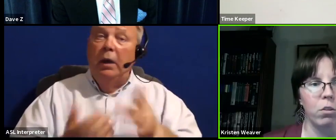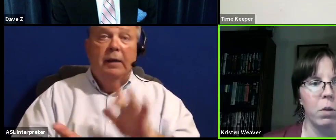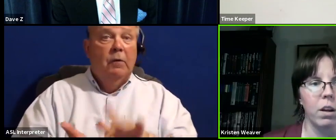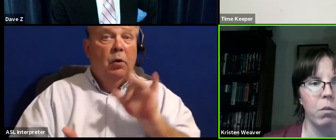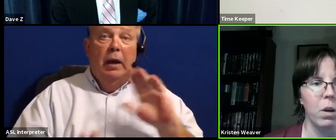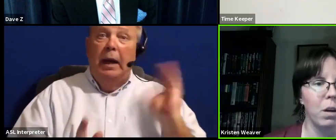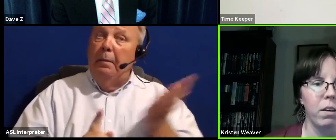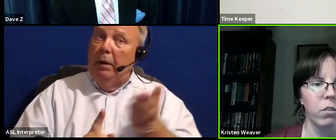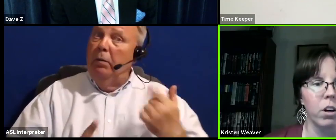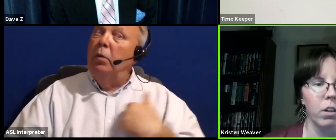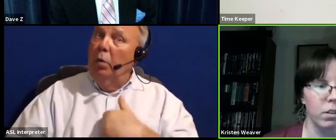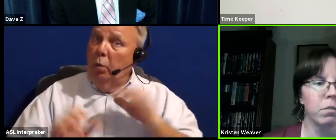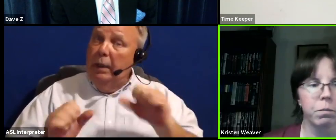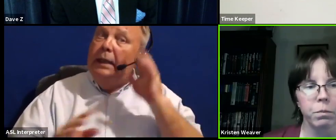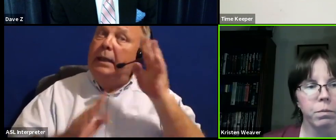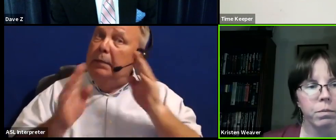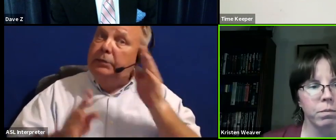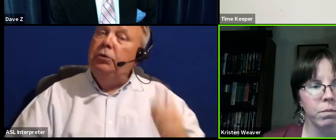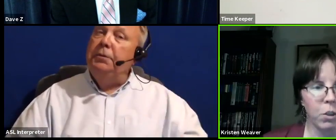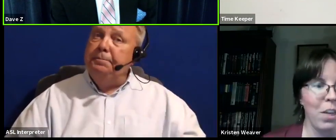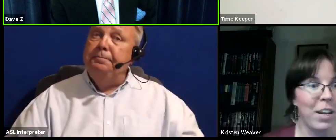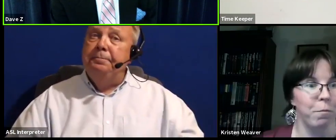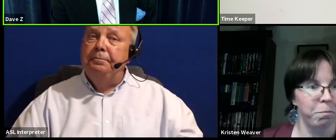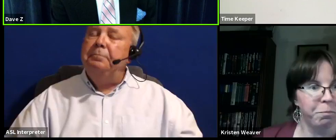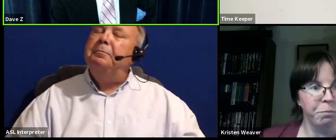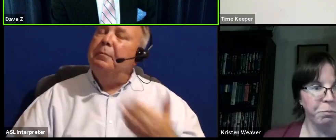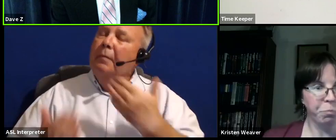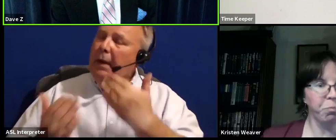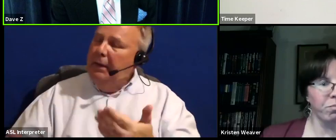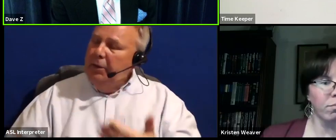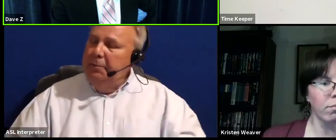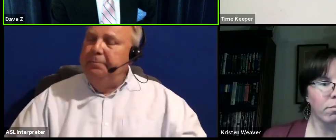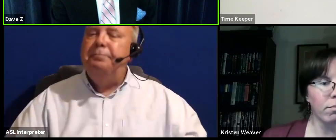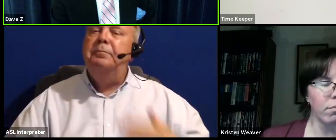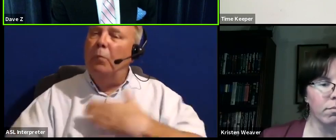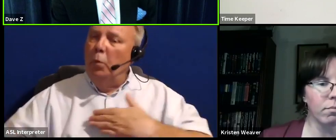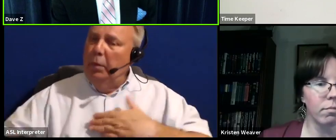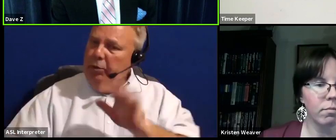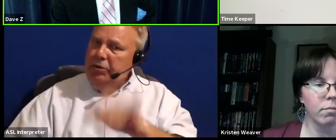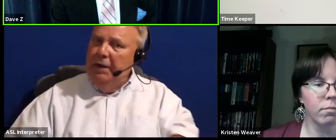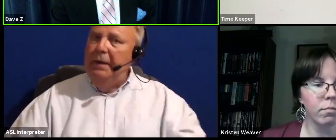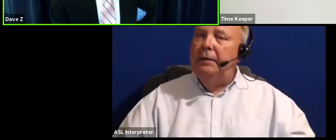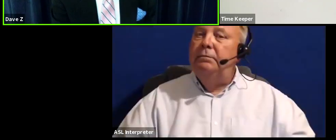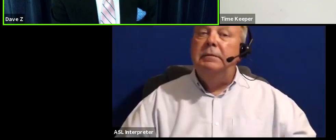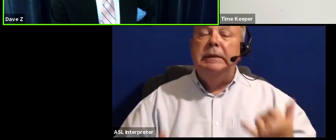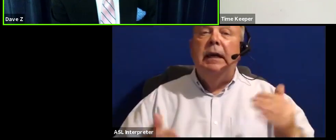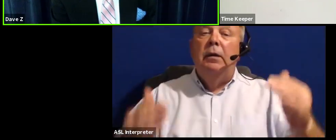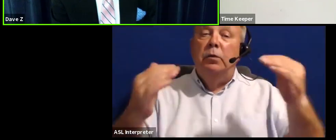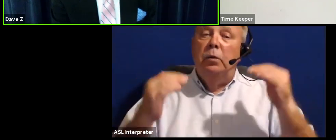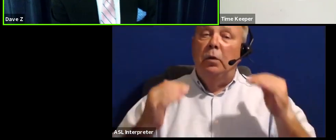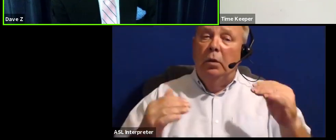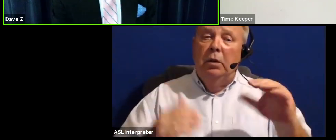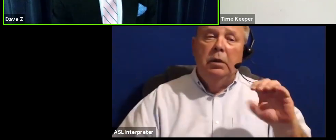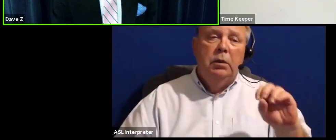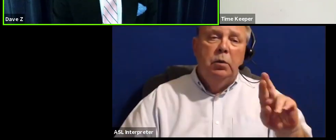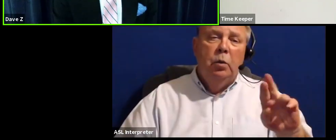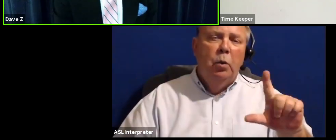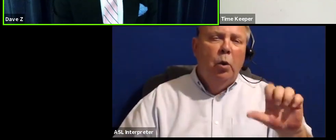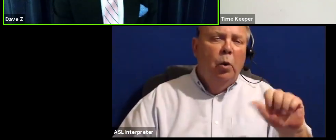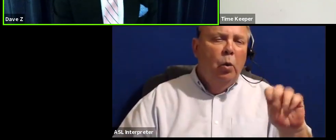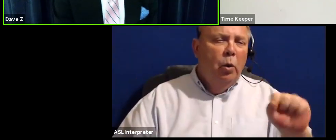of persuasion we can muster. Thank you, Ms. Weaver. We appreciate that. Let's go back now to Mr. Orleans.